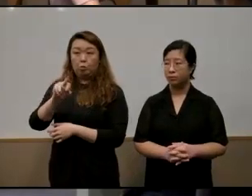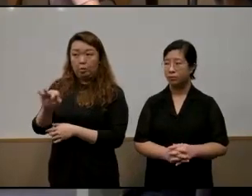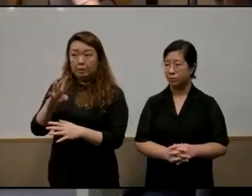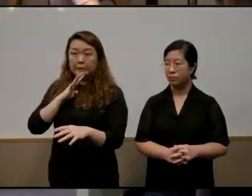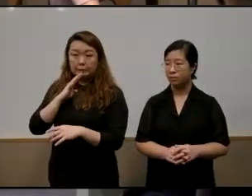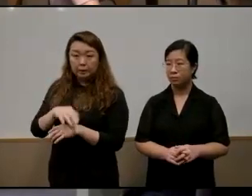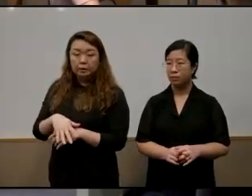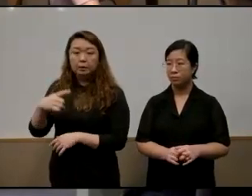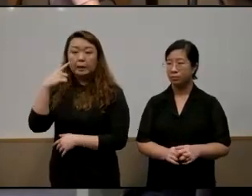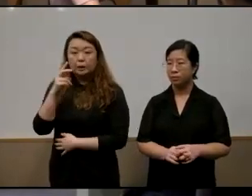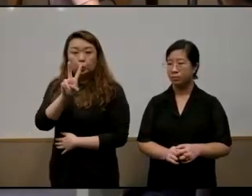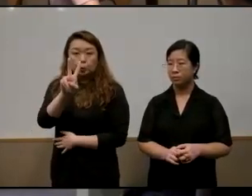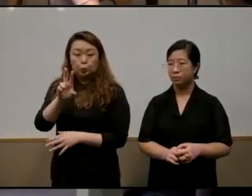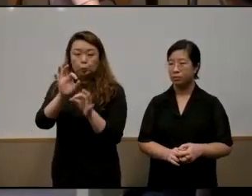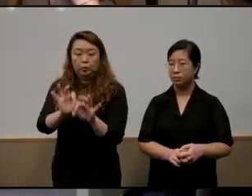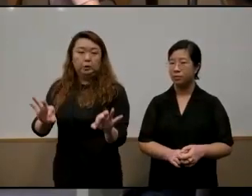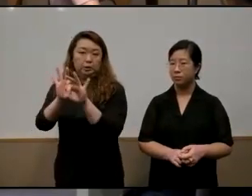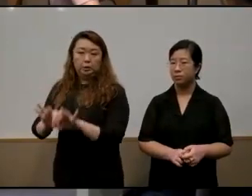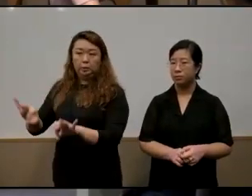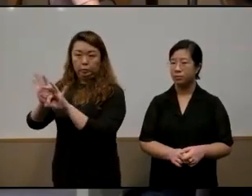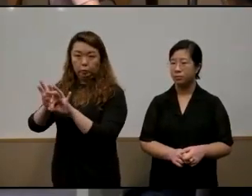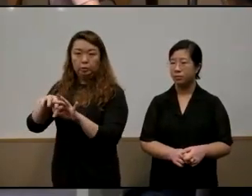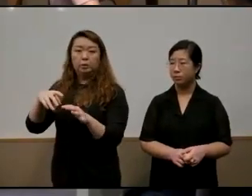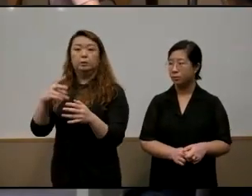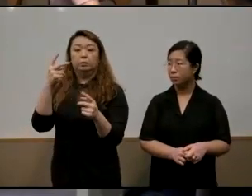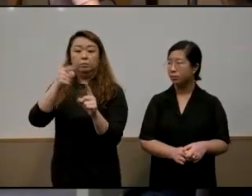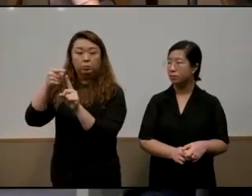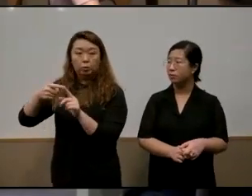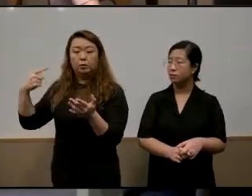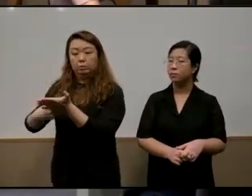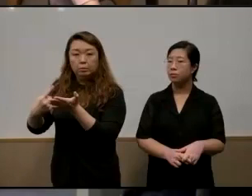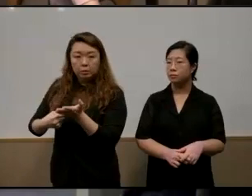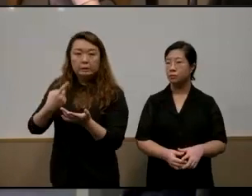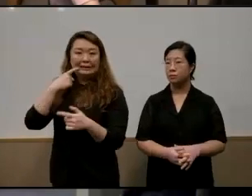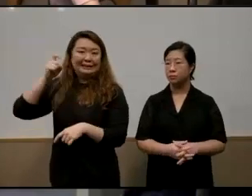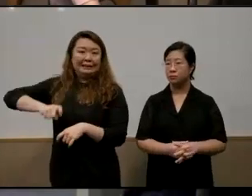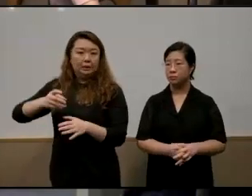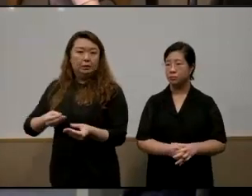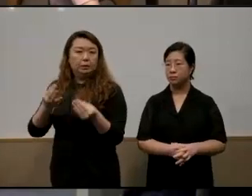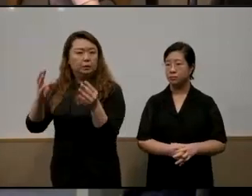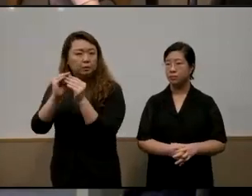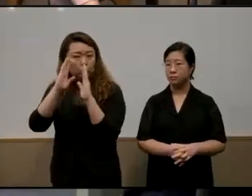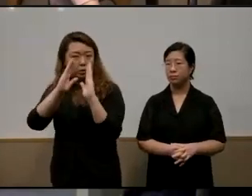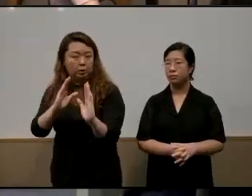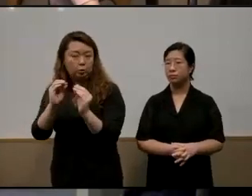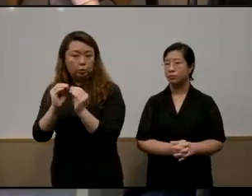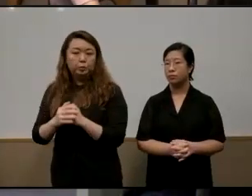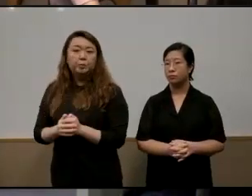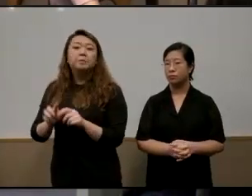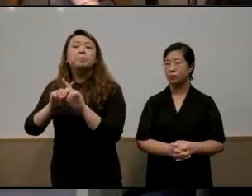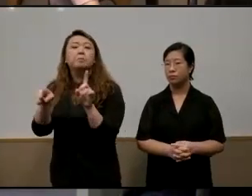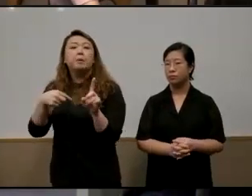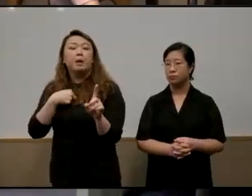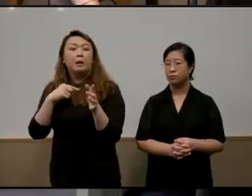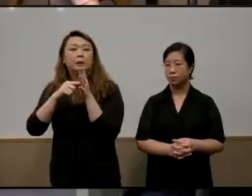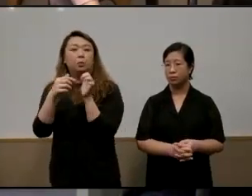i think there are two critical points that within the discussion i think we probably needs to give a lot more attention to but let